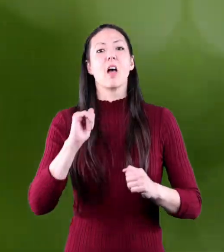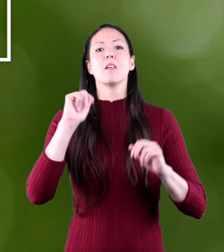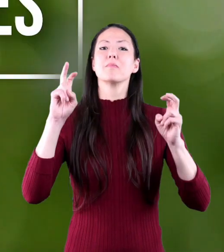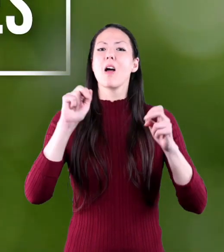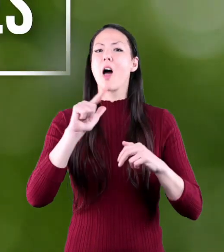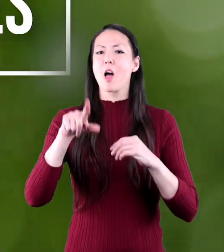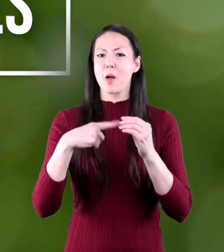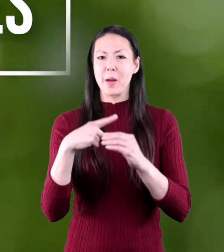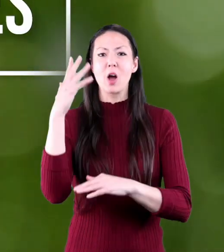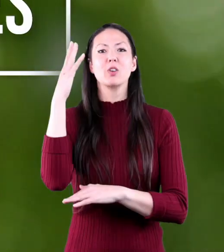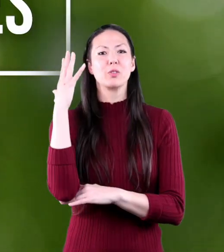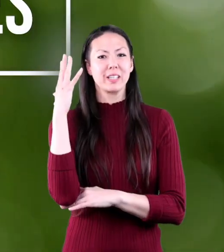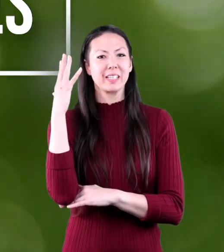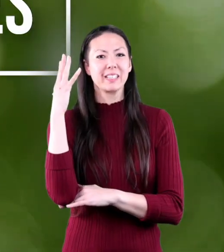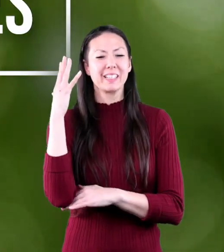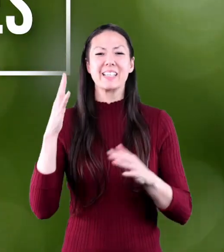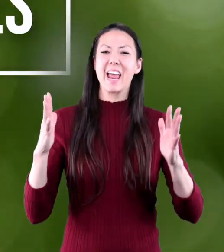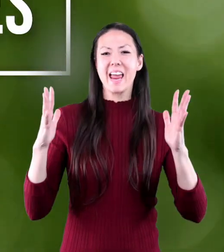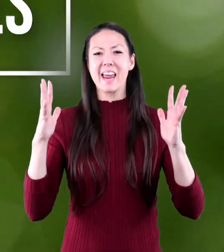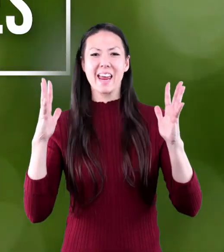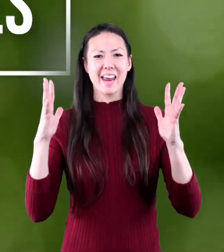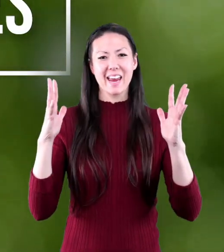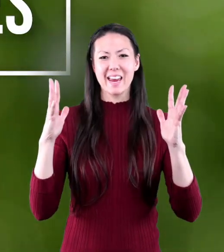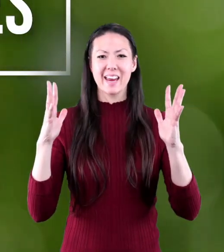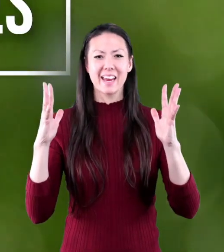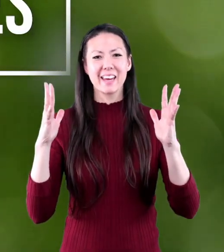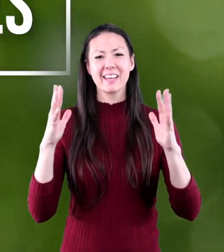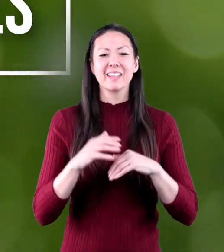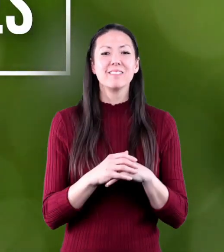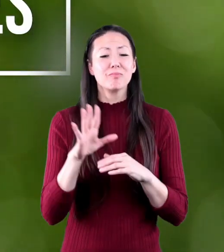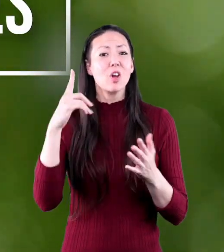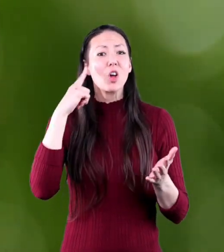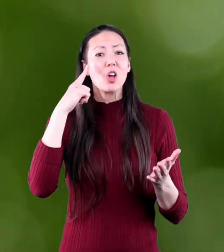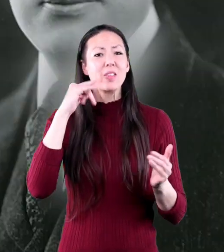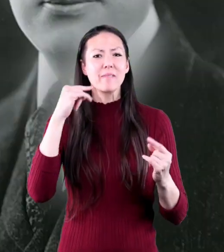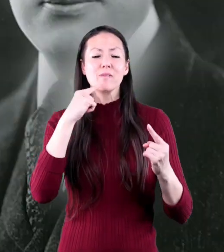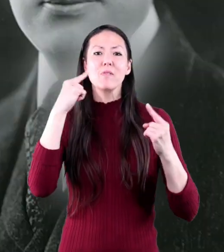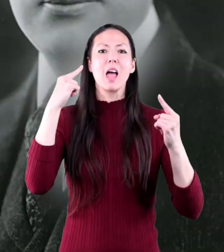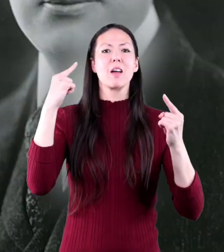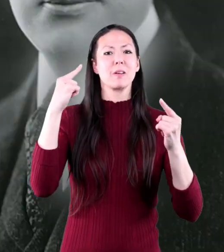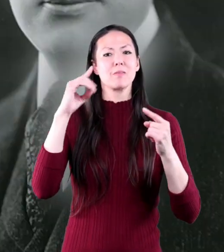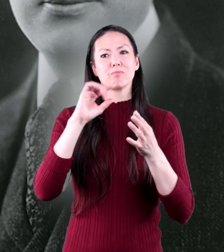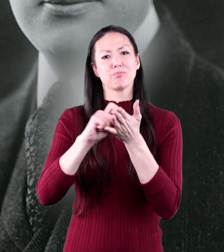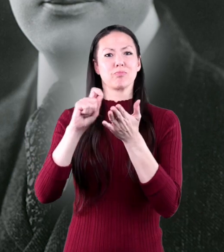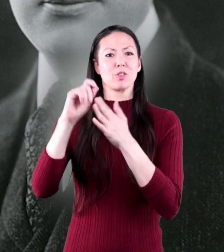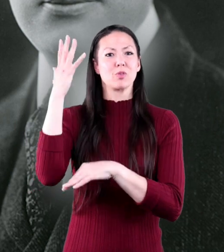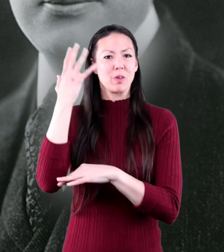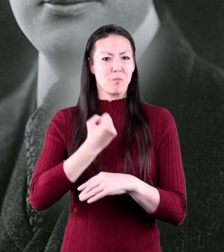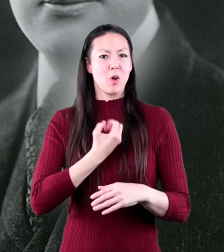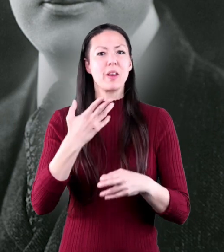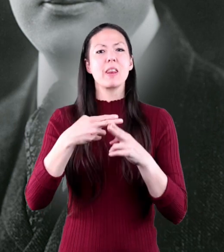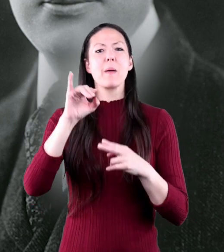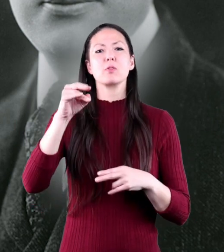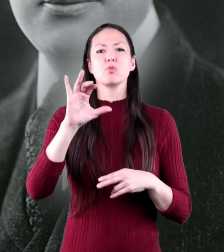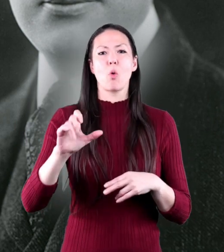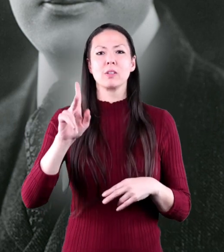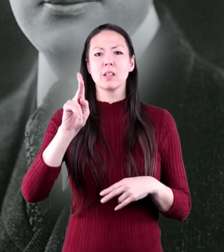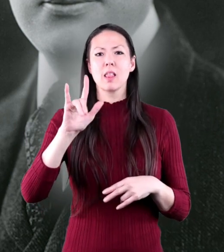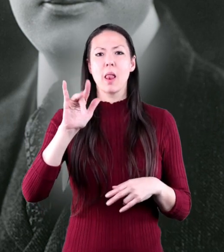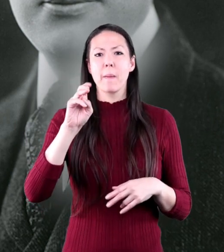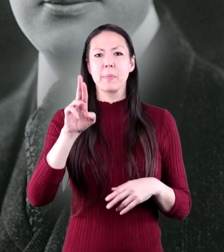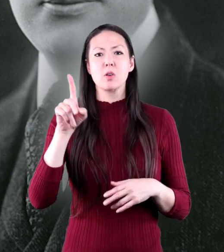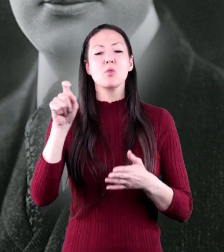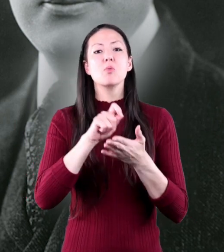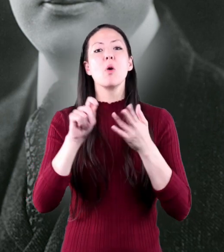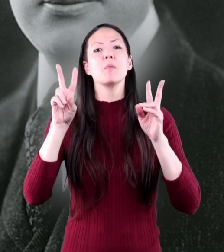This video is all about trees! Yay! Have you ever heard the famous line about trees by a poet named